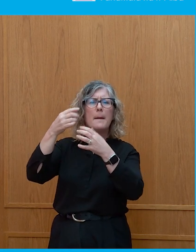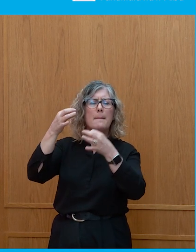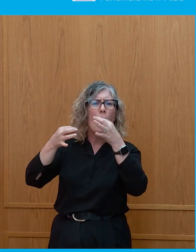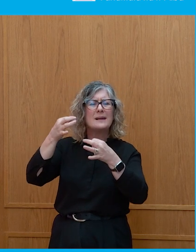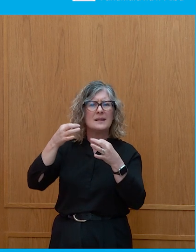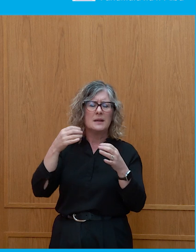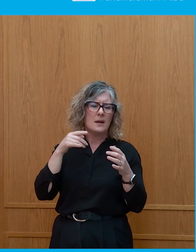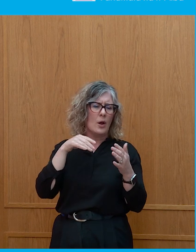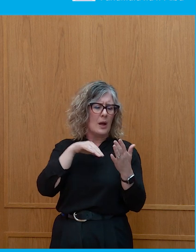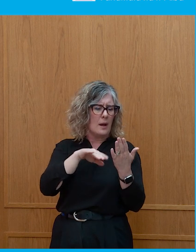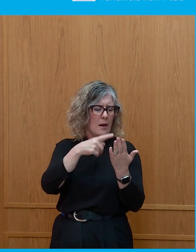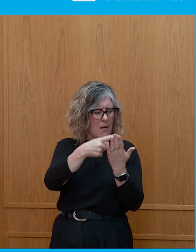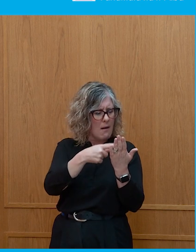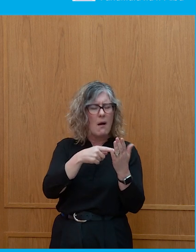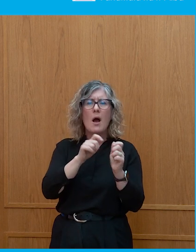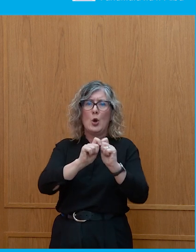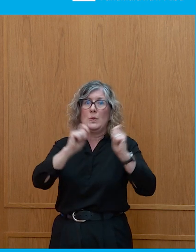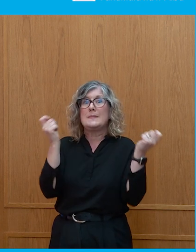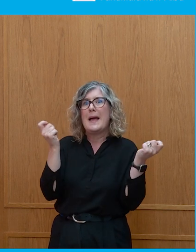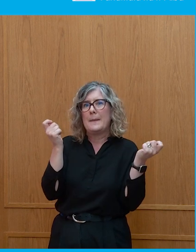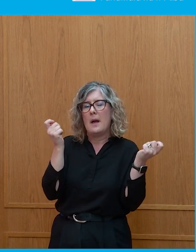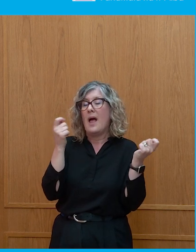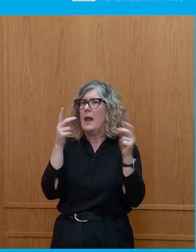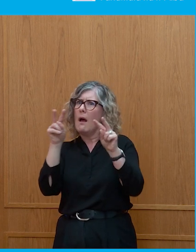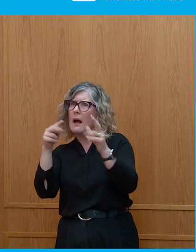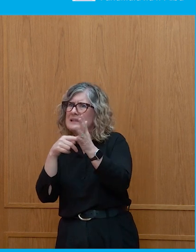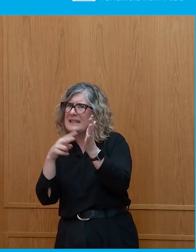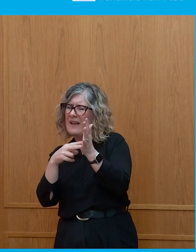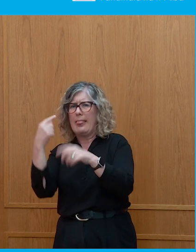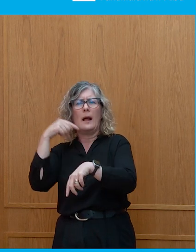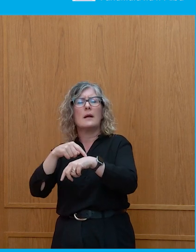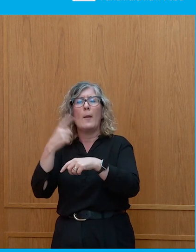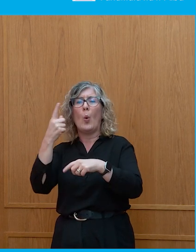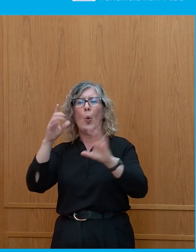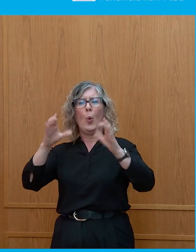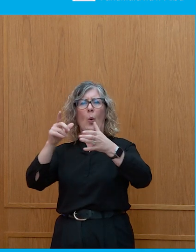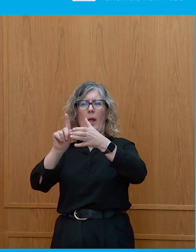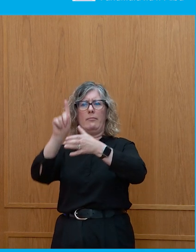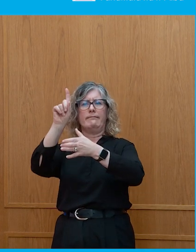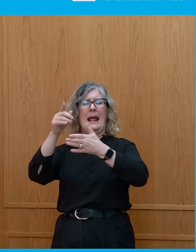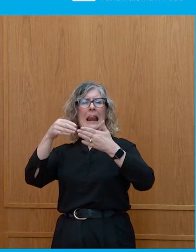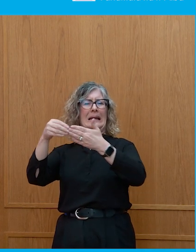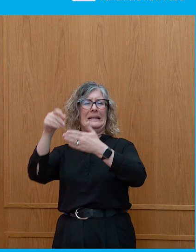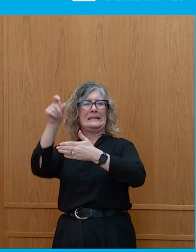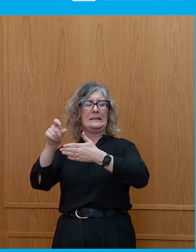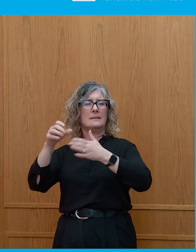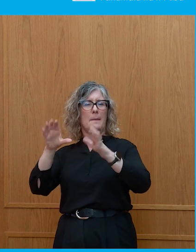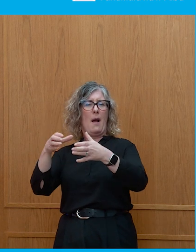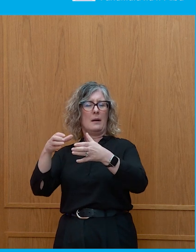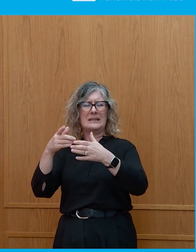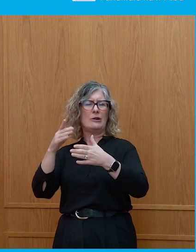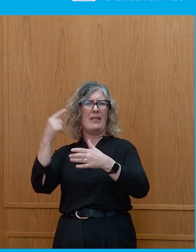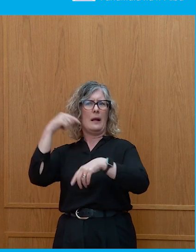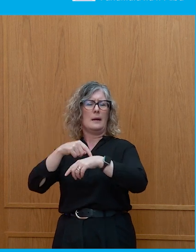the leader of a party was much, much less significant. And when you've identified in your discussions about the kind of quasi